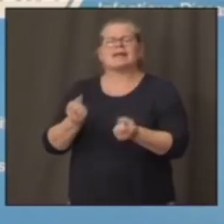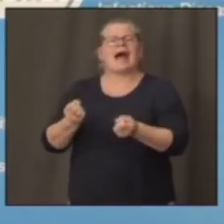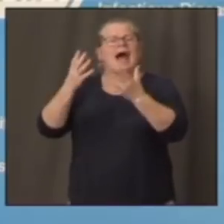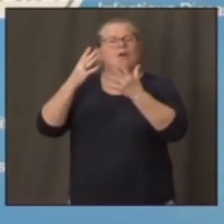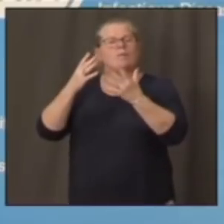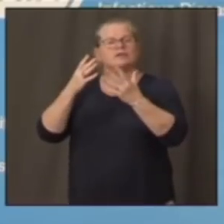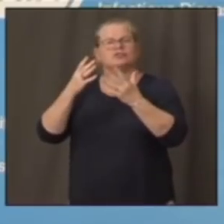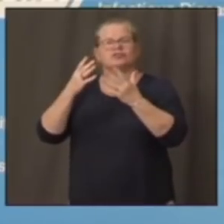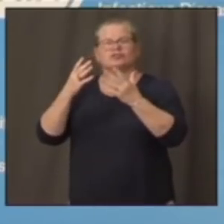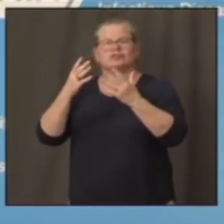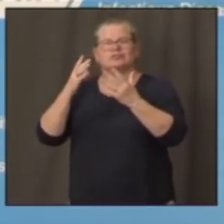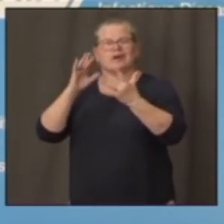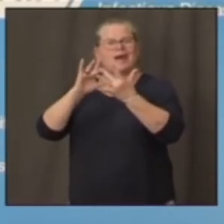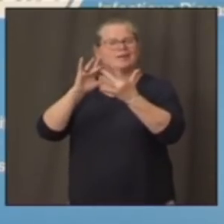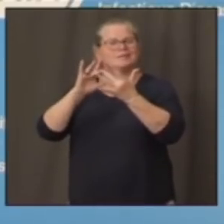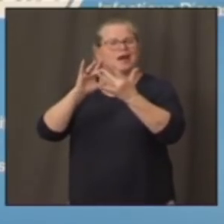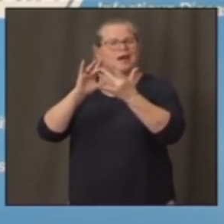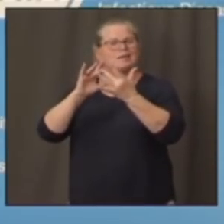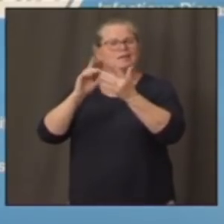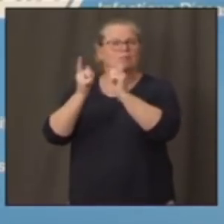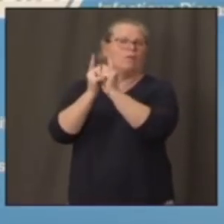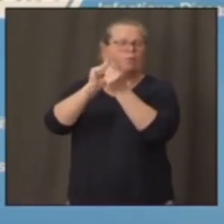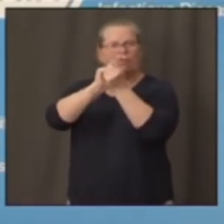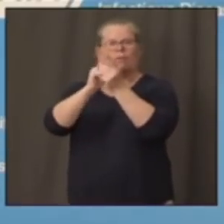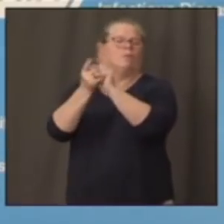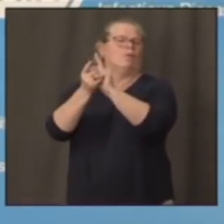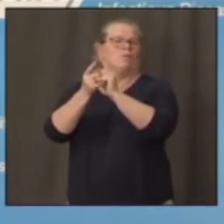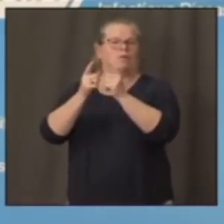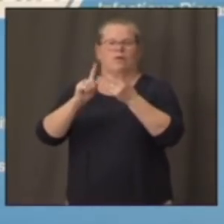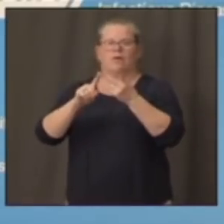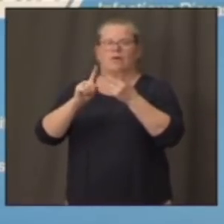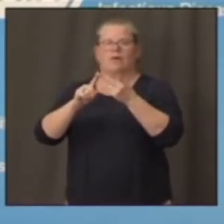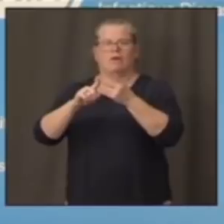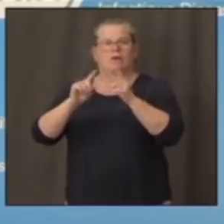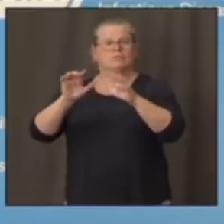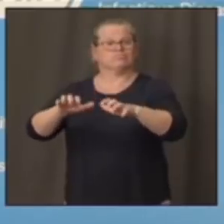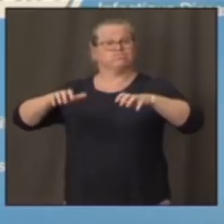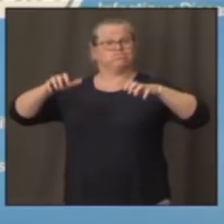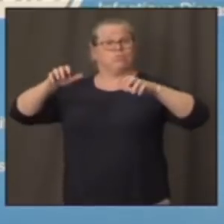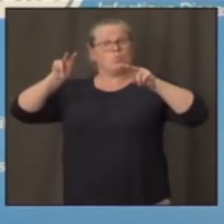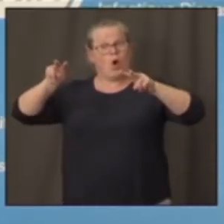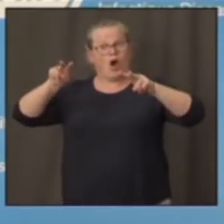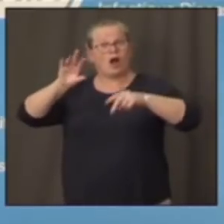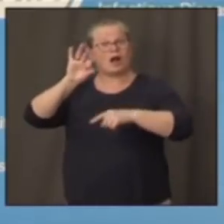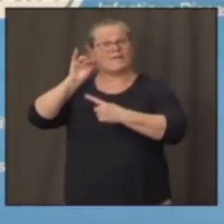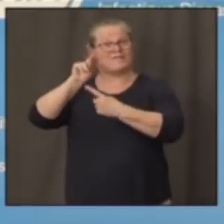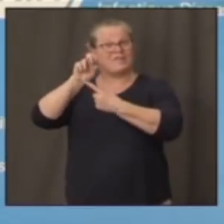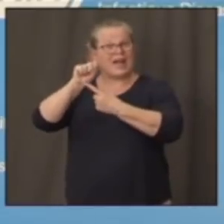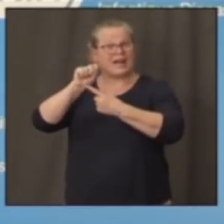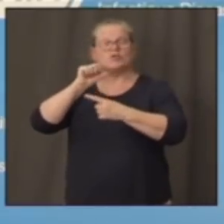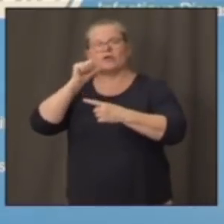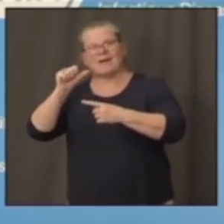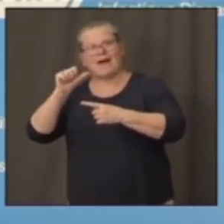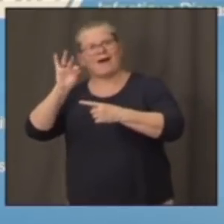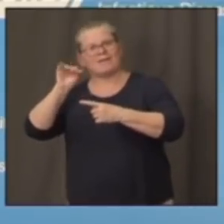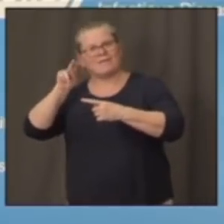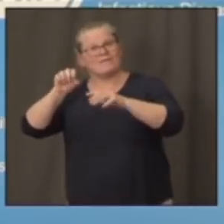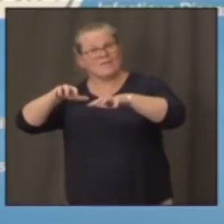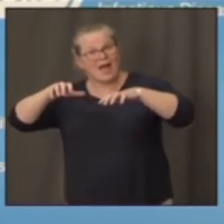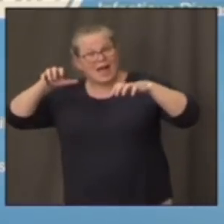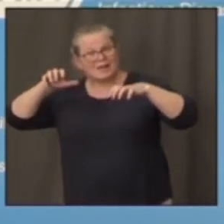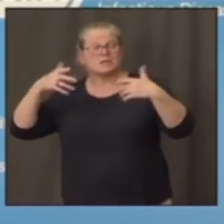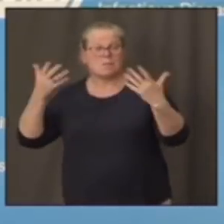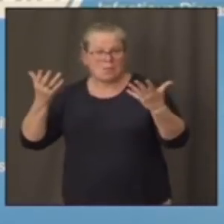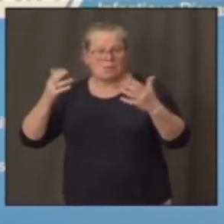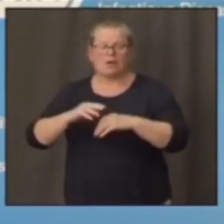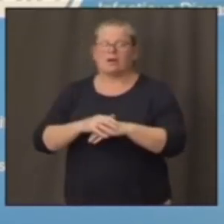versus non-contact. Spectators versus non-spectators. If you're talking about you have a